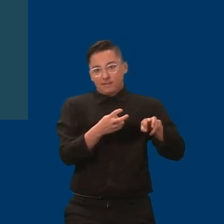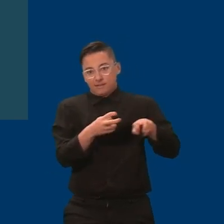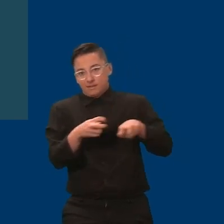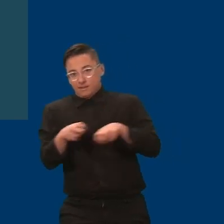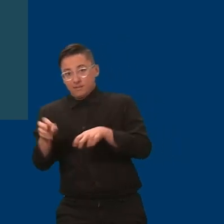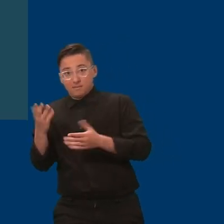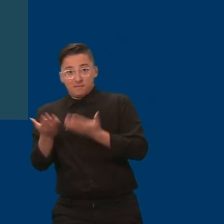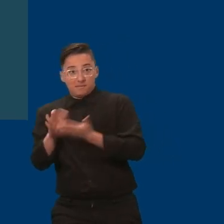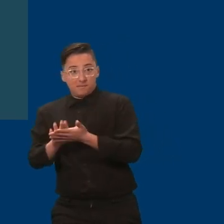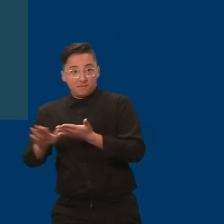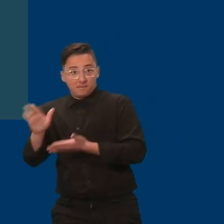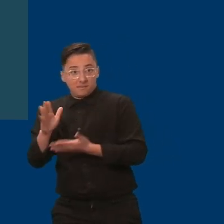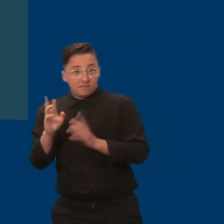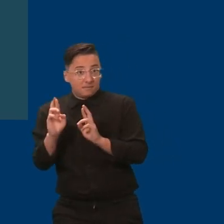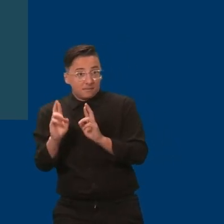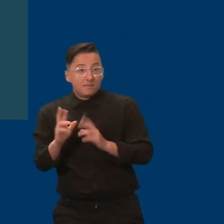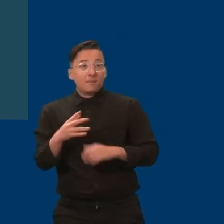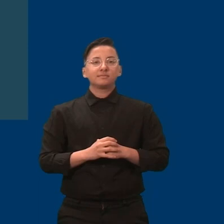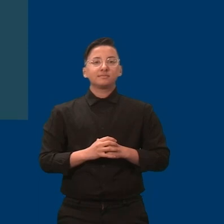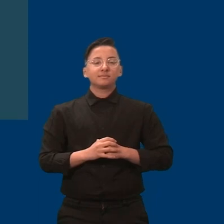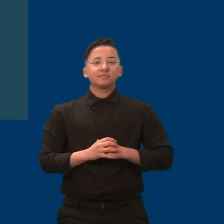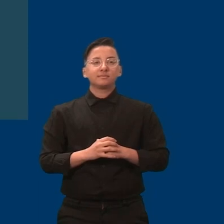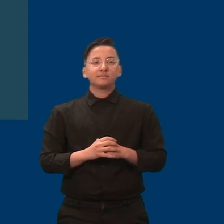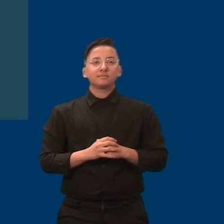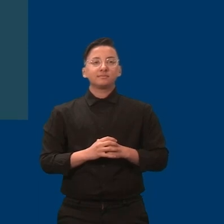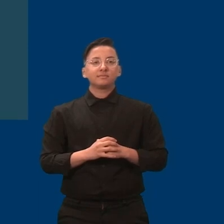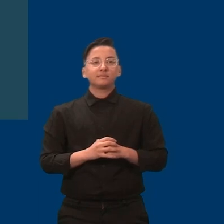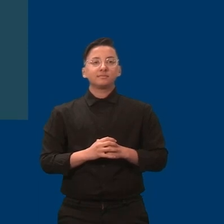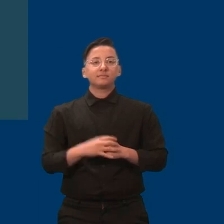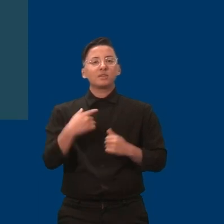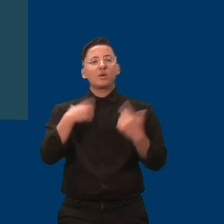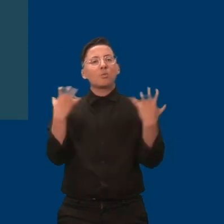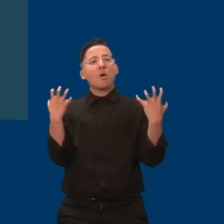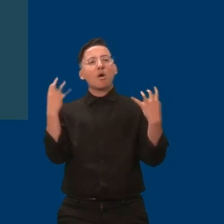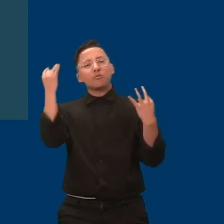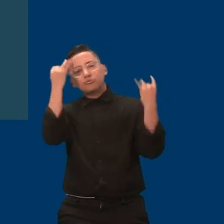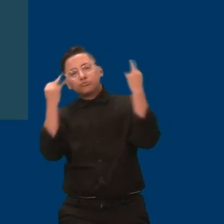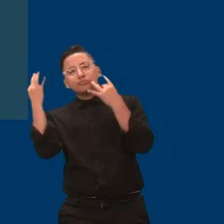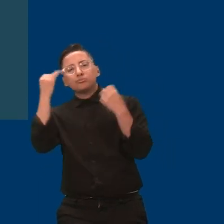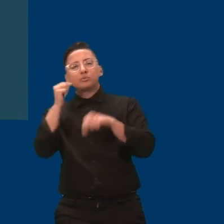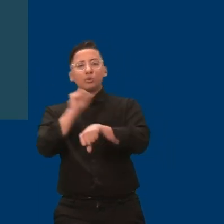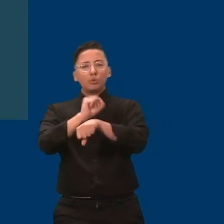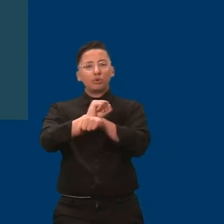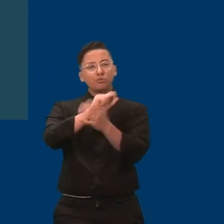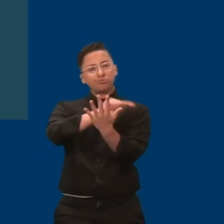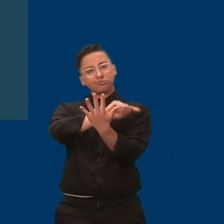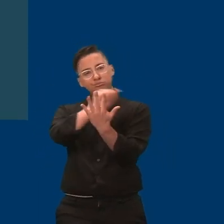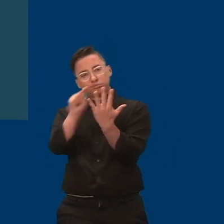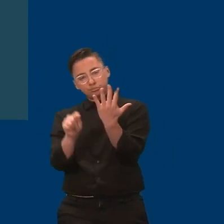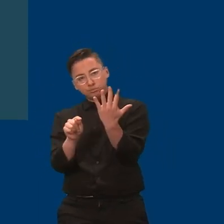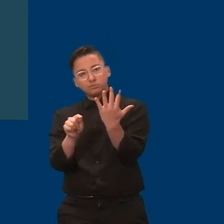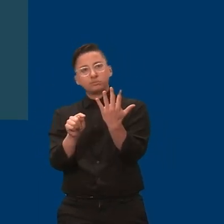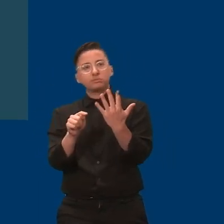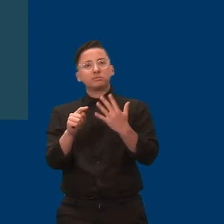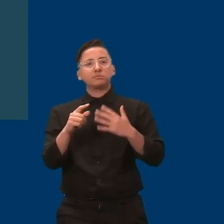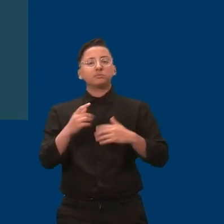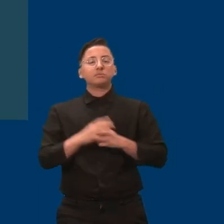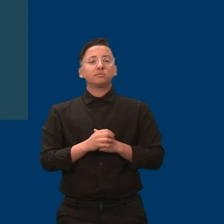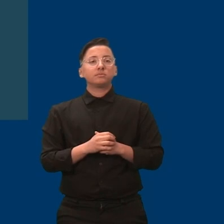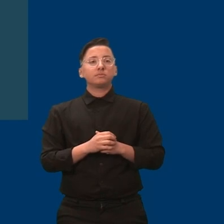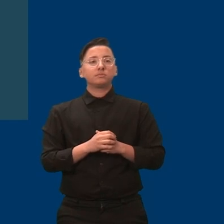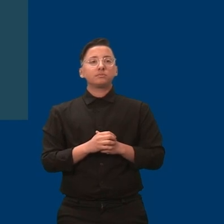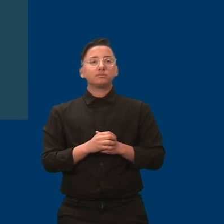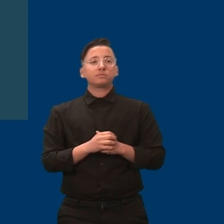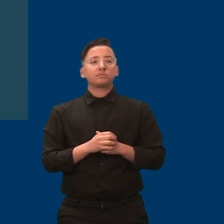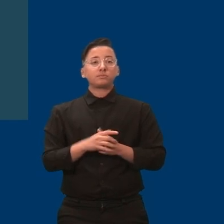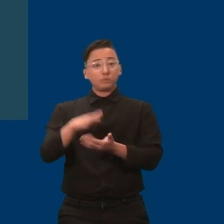to go to college. School has always not been easy for me. In my younger